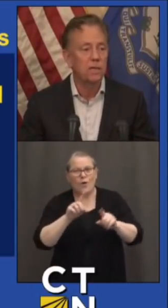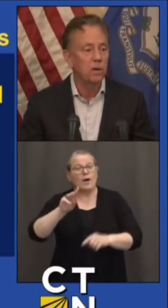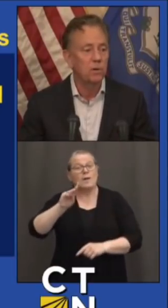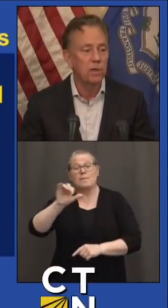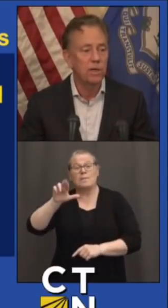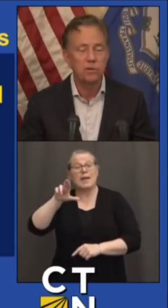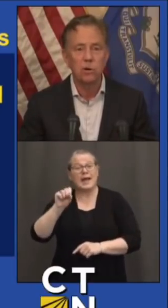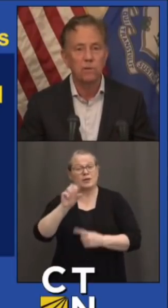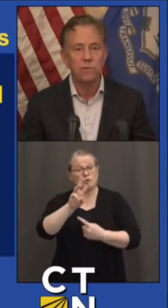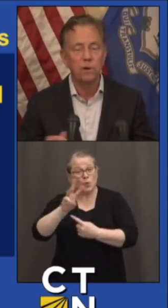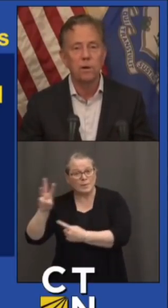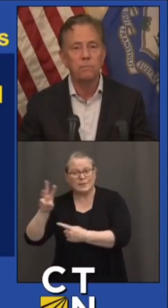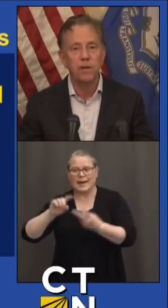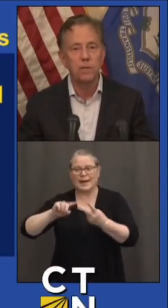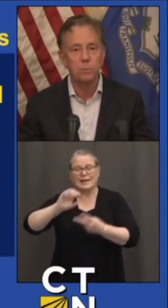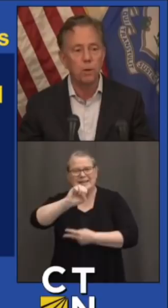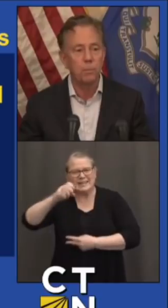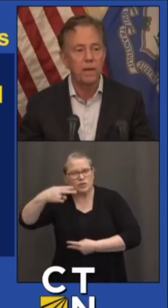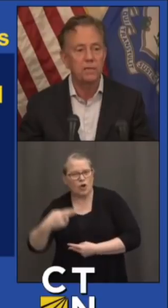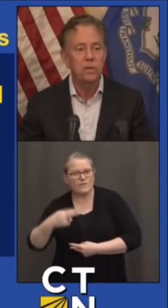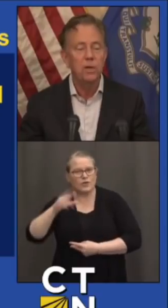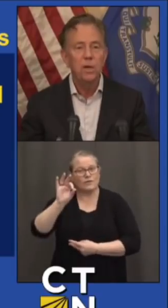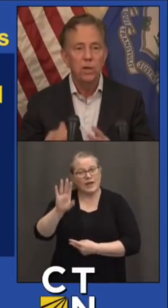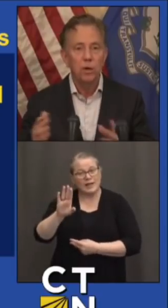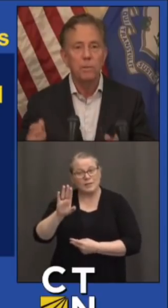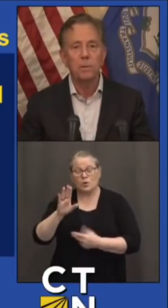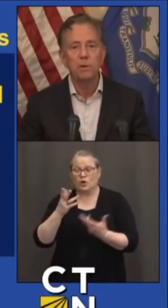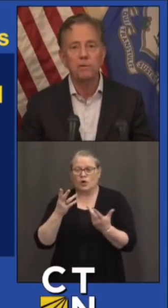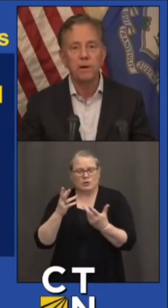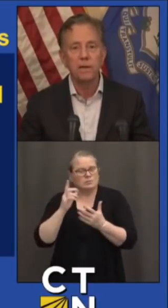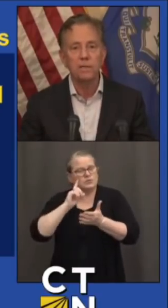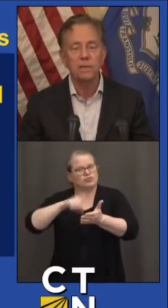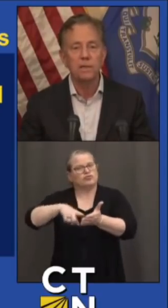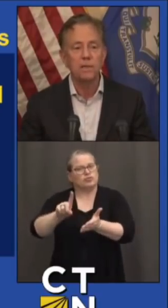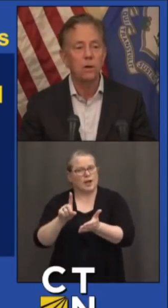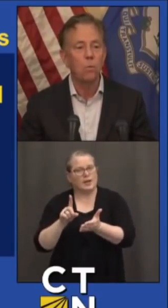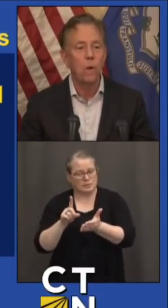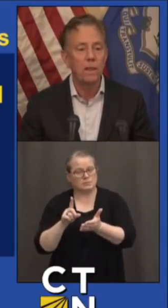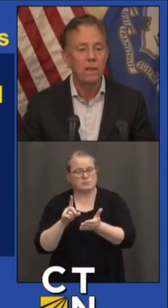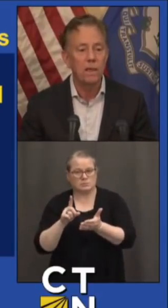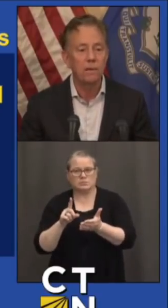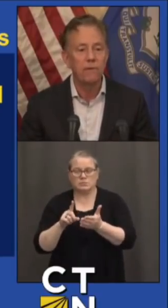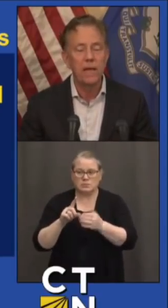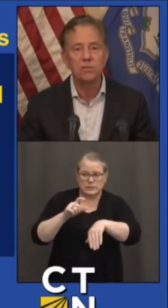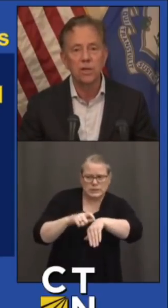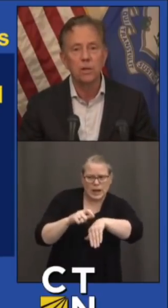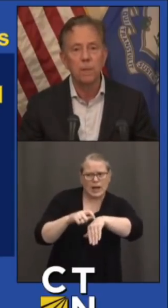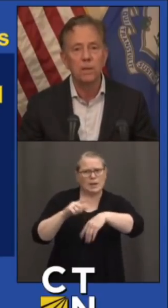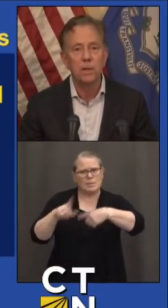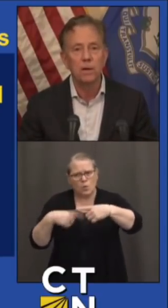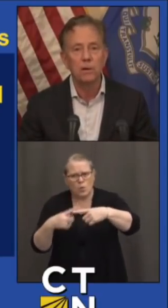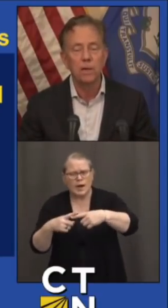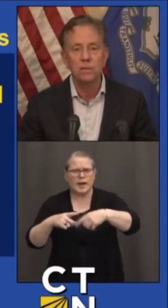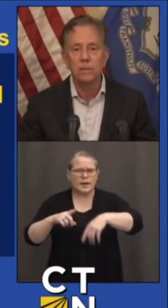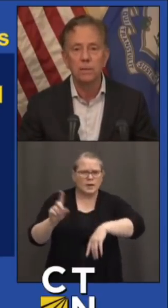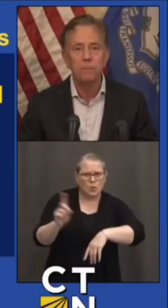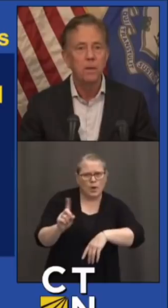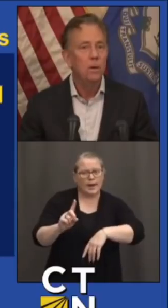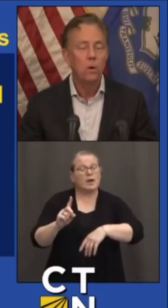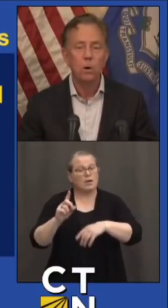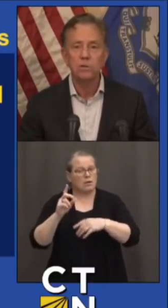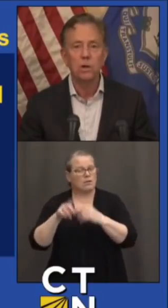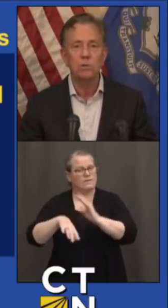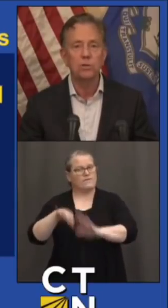website, go to the East Hartford Facebook page. You'll be able to find, you know, when the van's going to be there. And